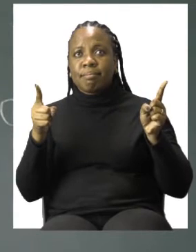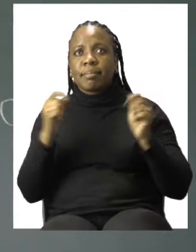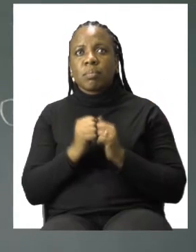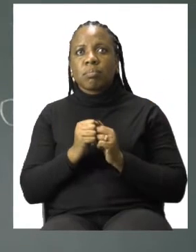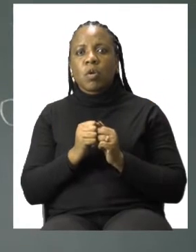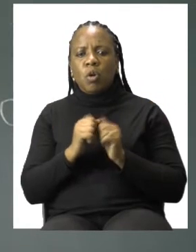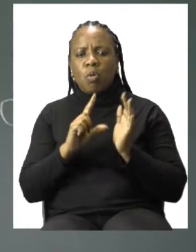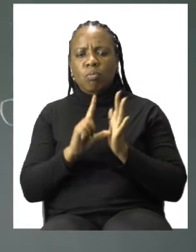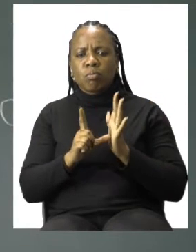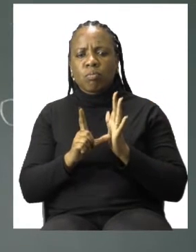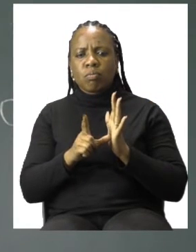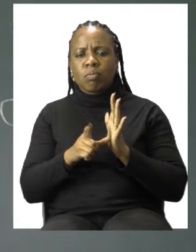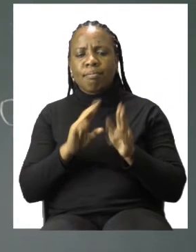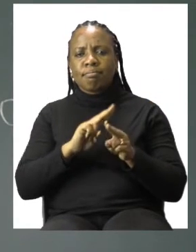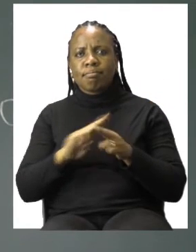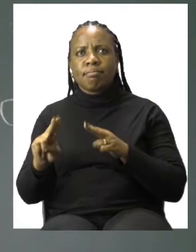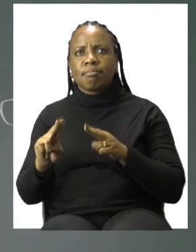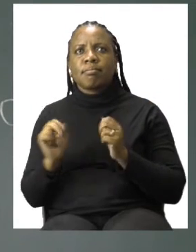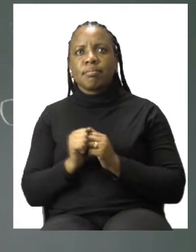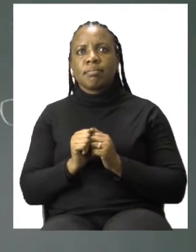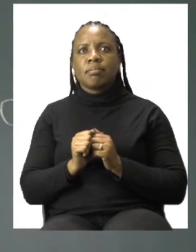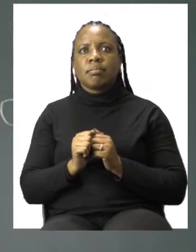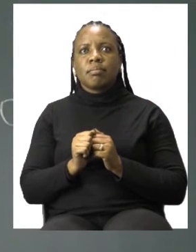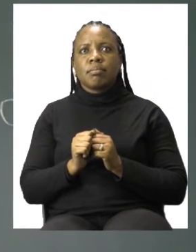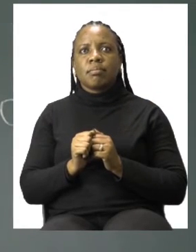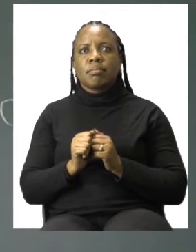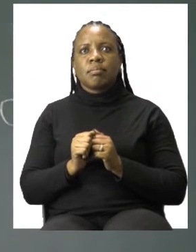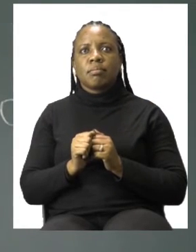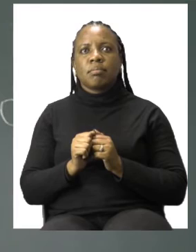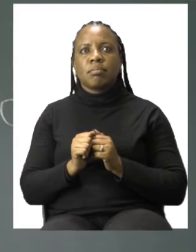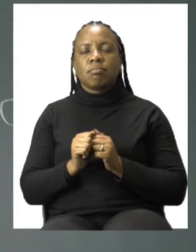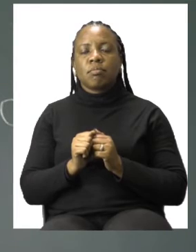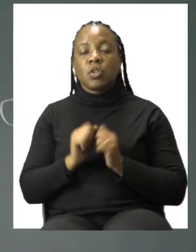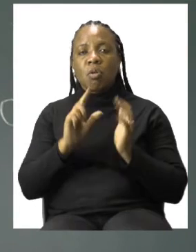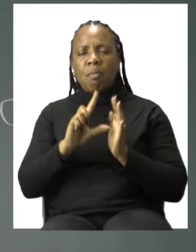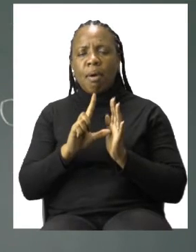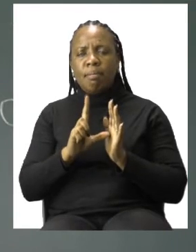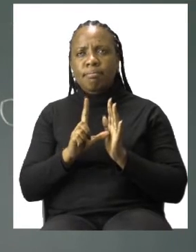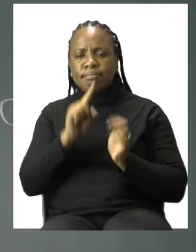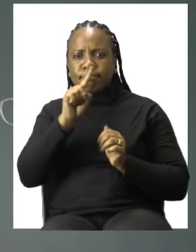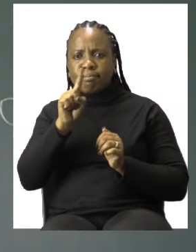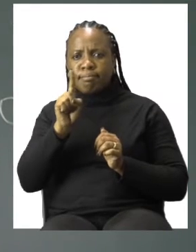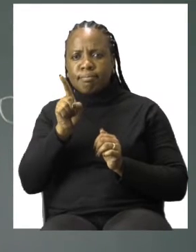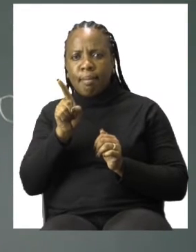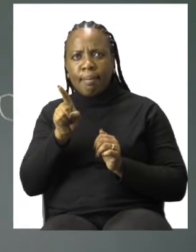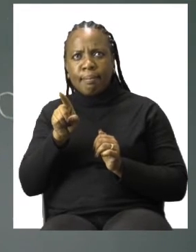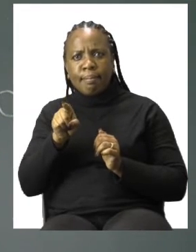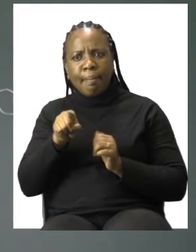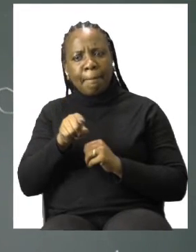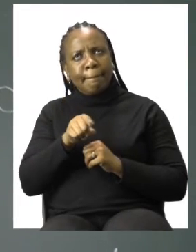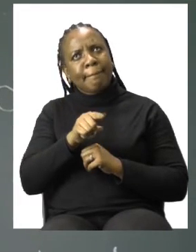as well. And when our minute hand moves round, it goes back to